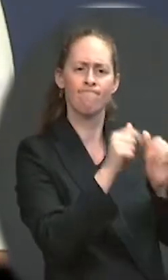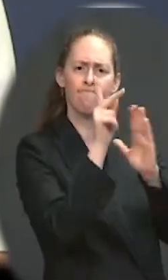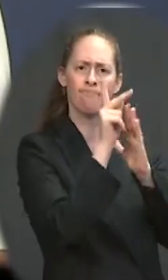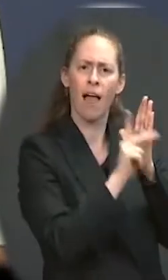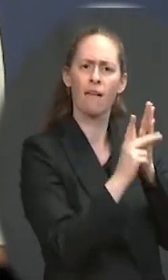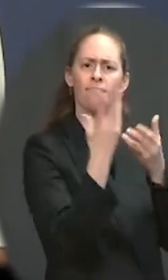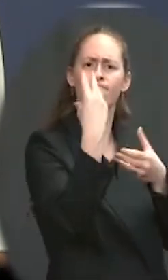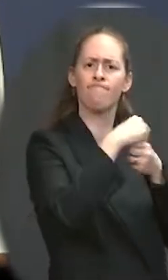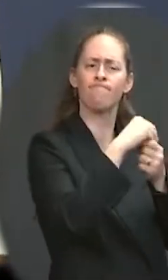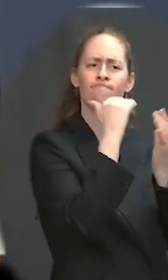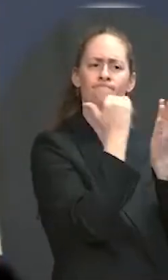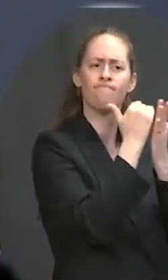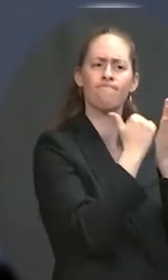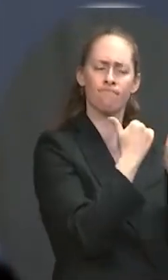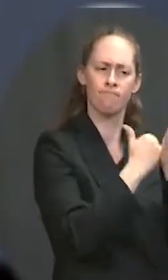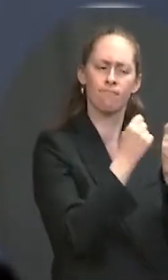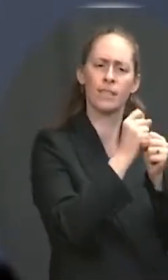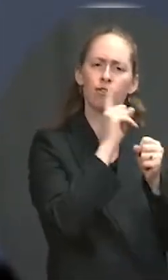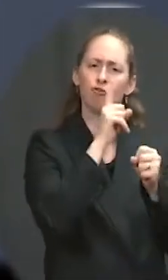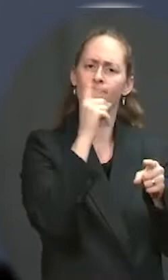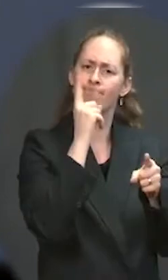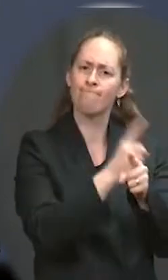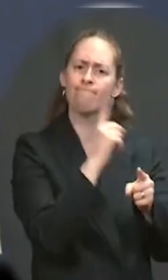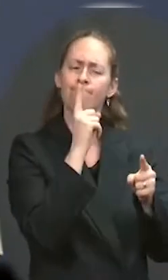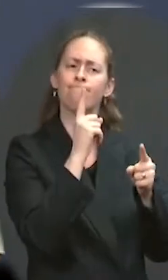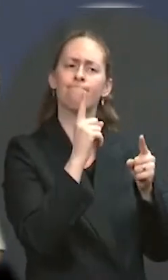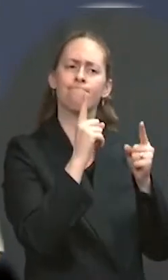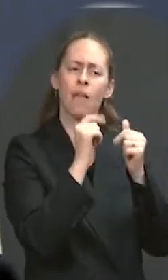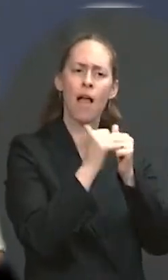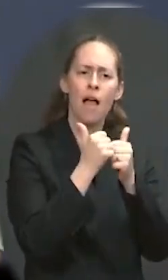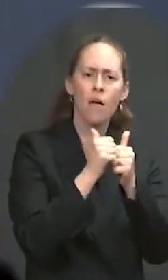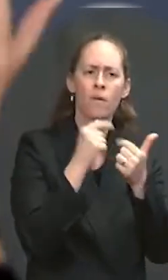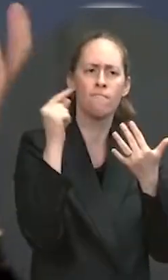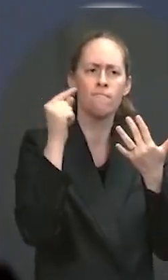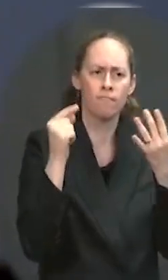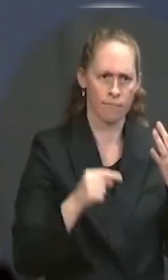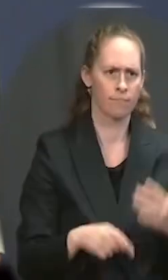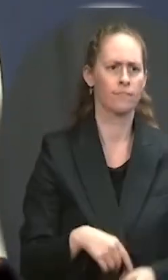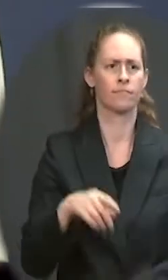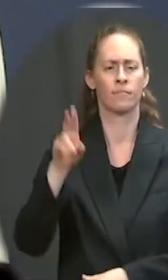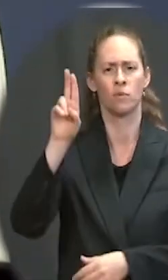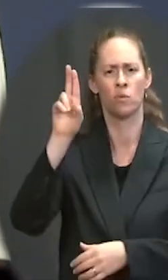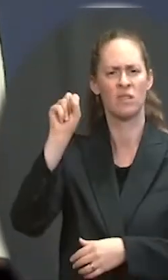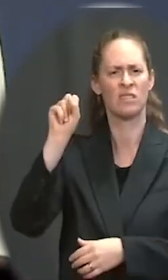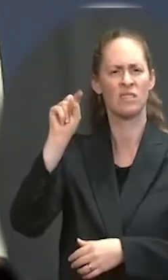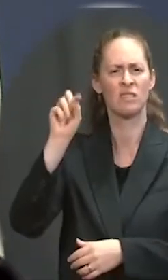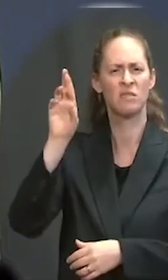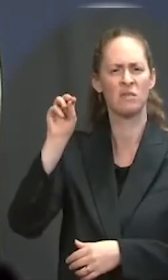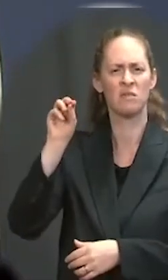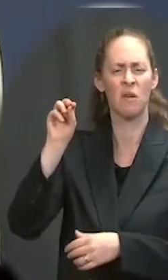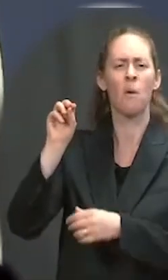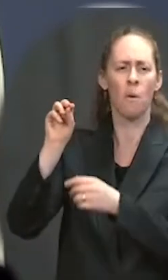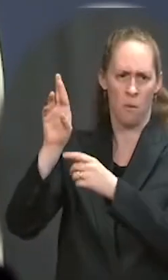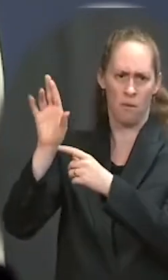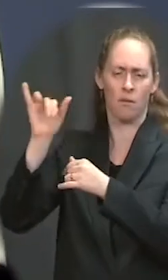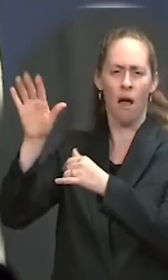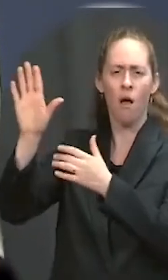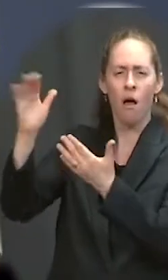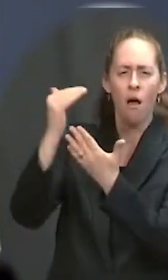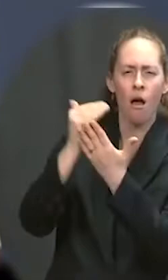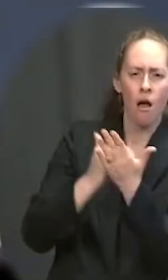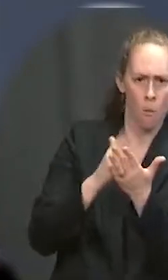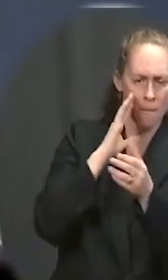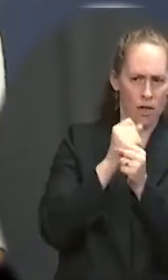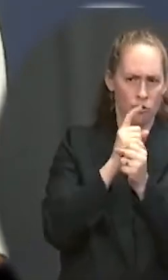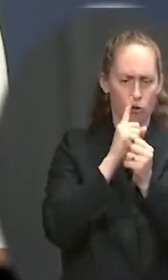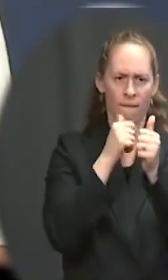process, the recommendation to come from the USTR. And then any announcement about a decision would come from USTR. And